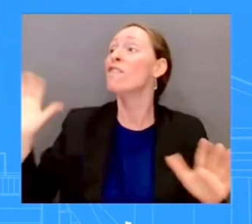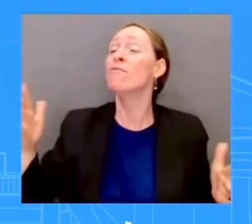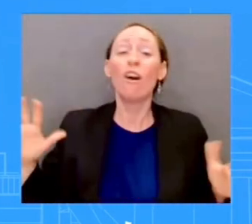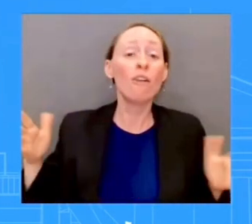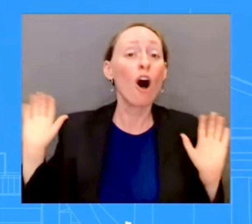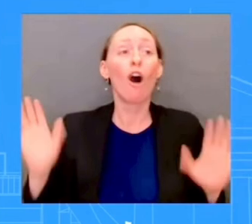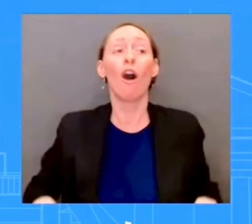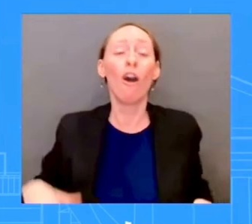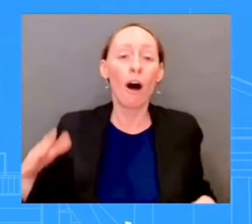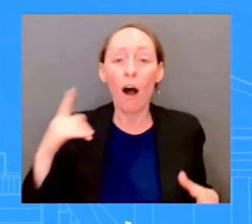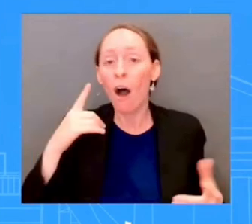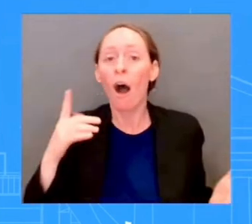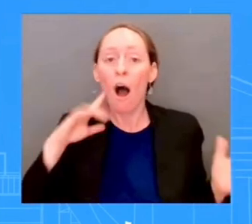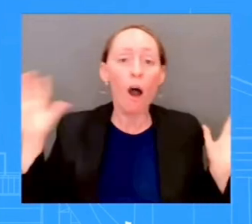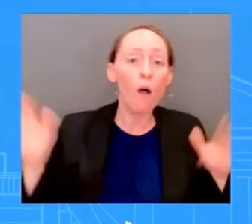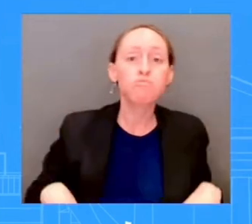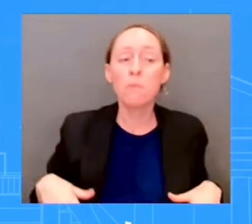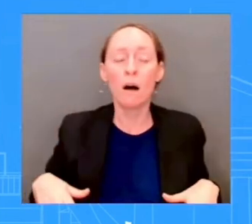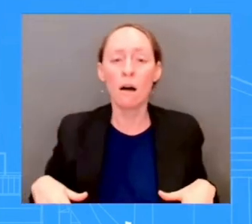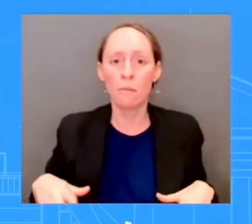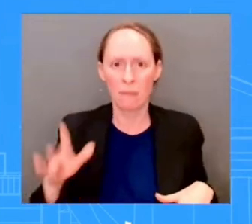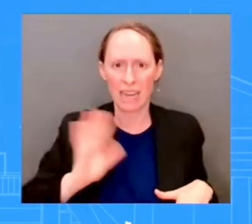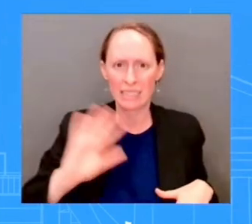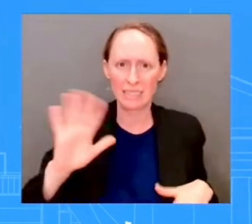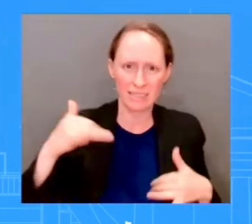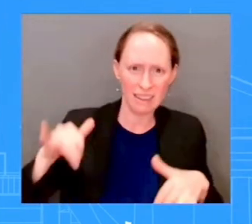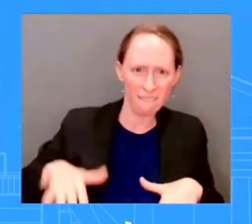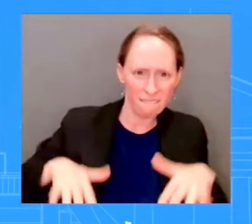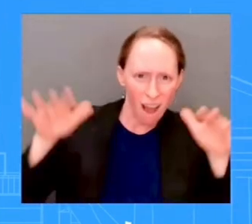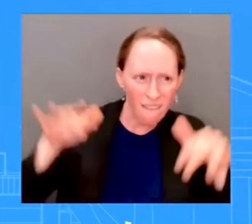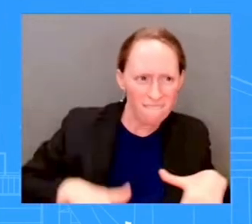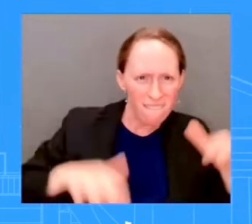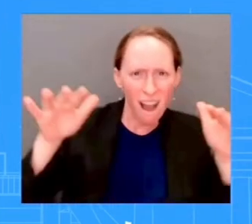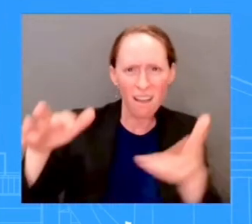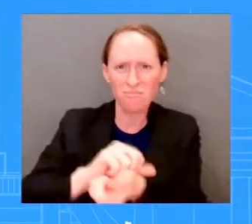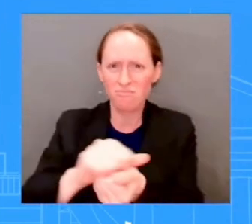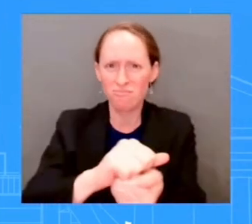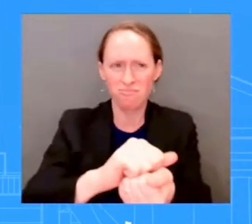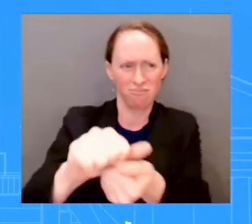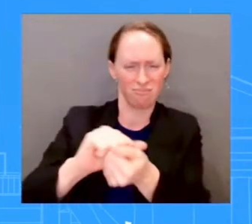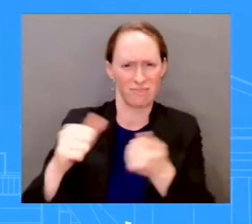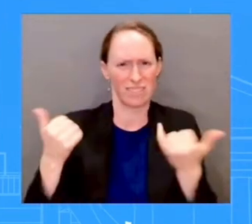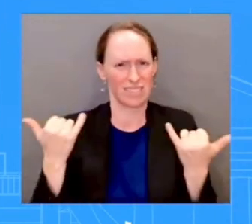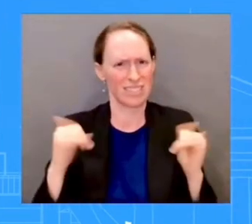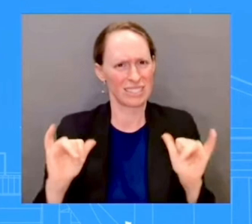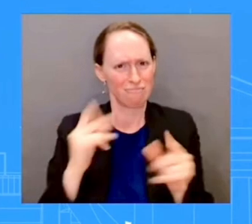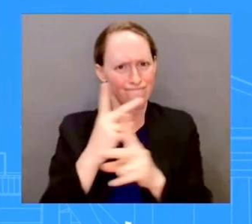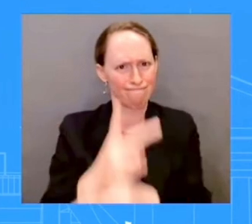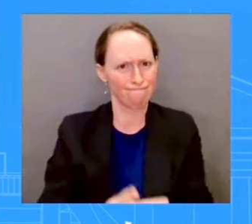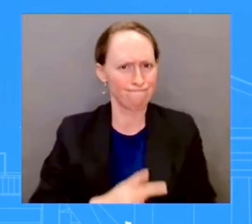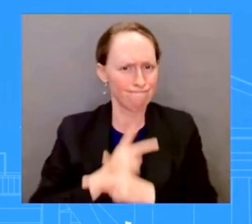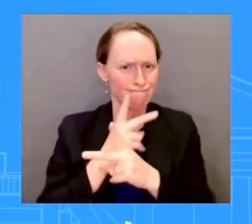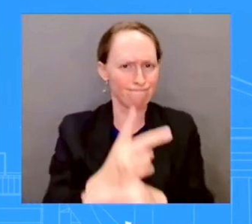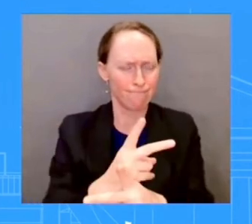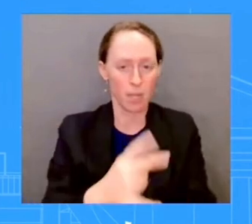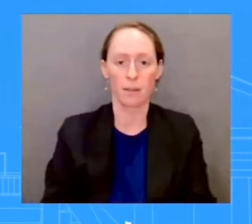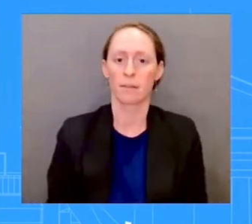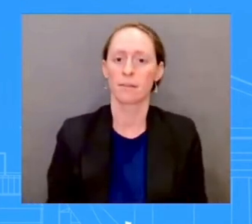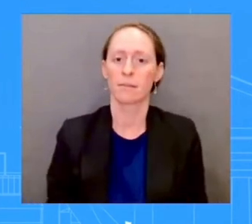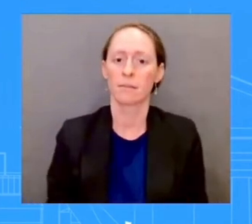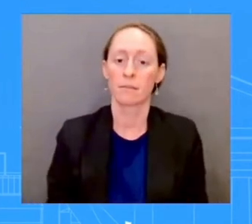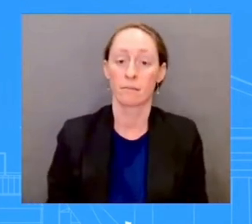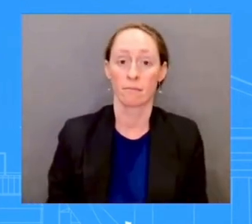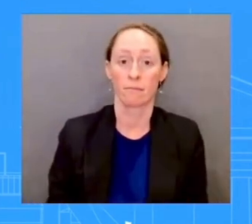We won't know the full extent of the damage done for several days. The assessment teams are out in Florida today, as I mentioned.